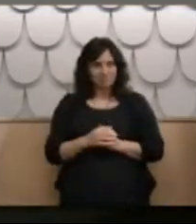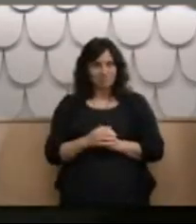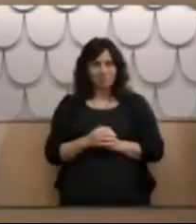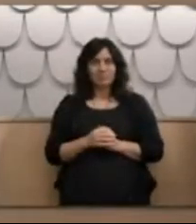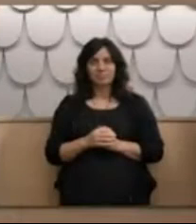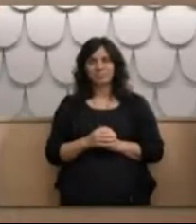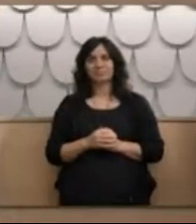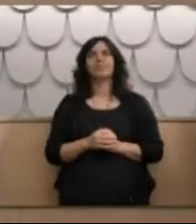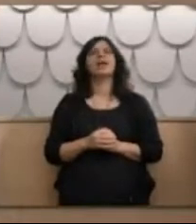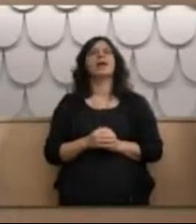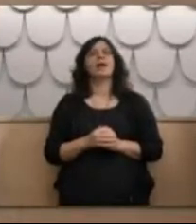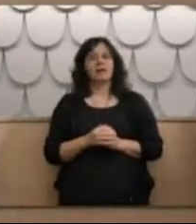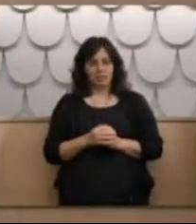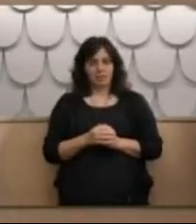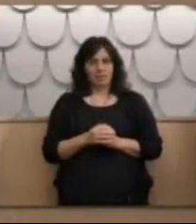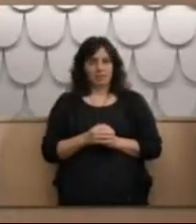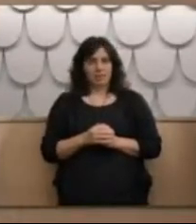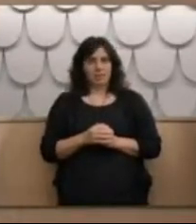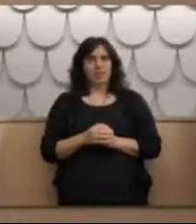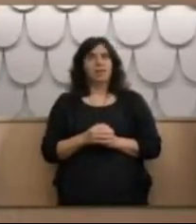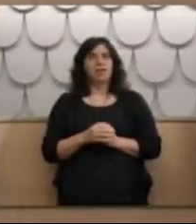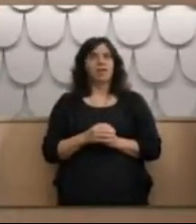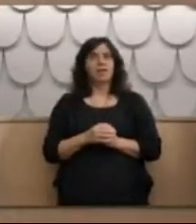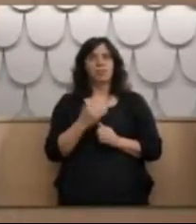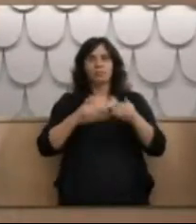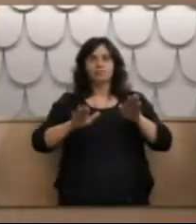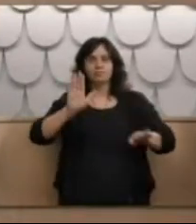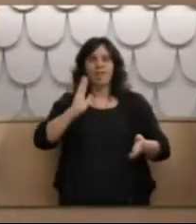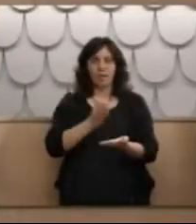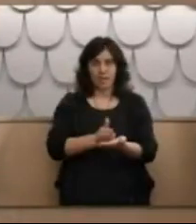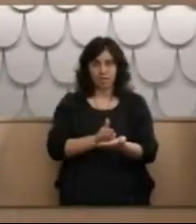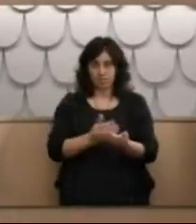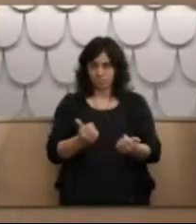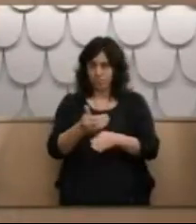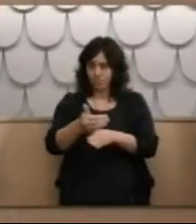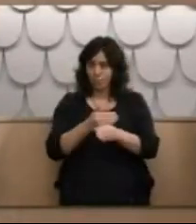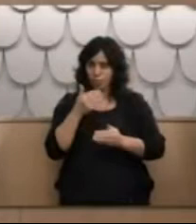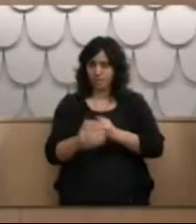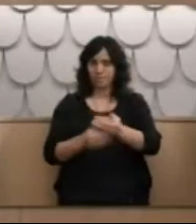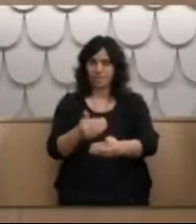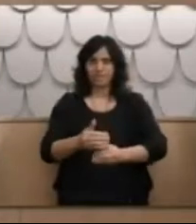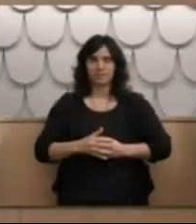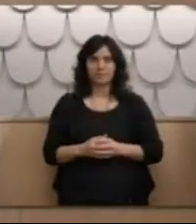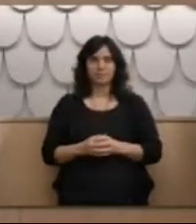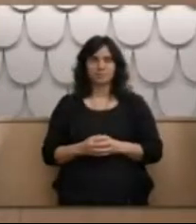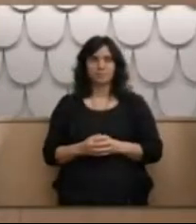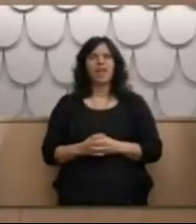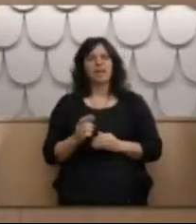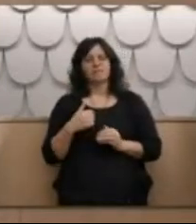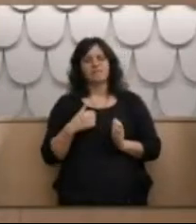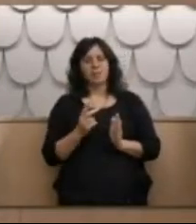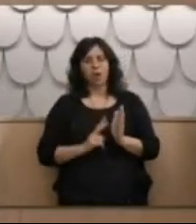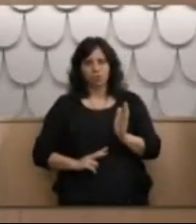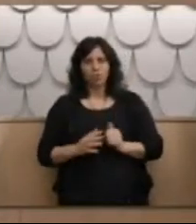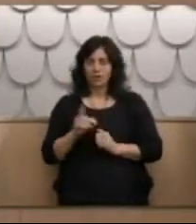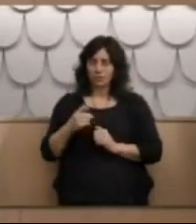Alright. Nick, I'm just going to ask you to take the affirmation. Is that alright? When I say take the affirmation I'm going to read it to you and